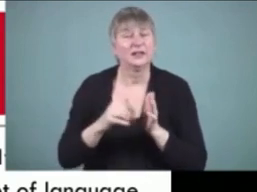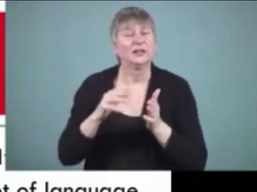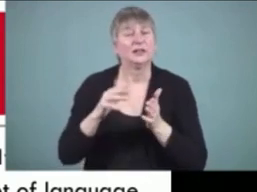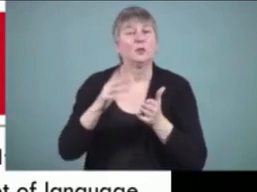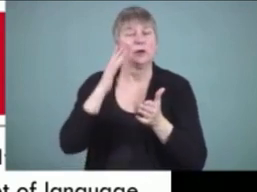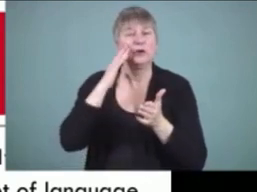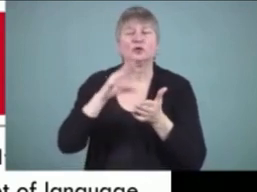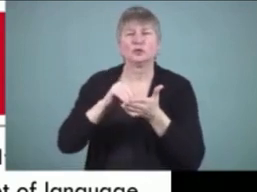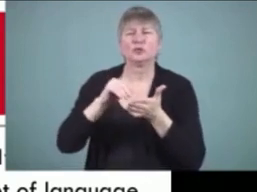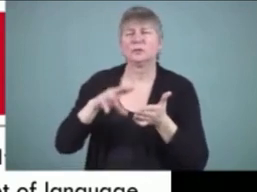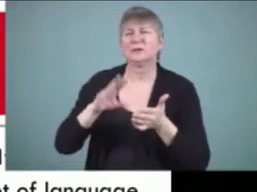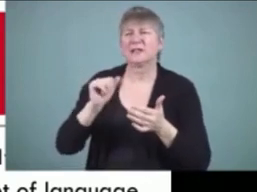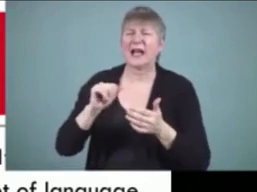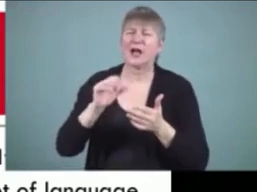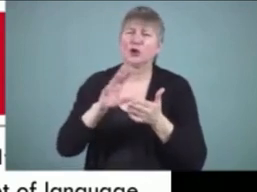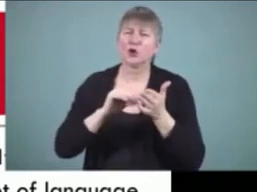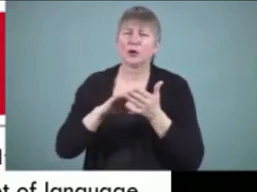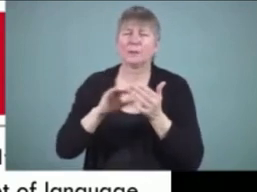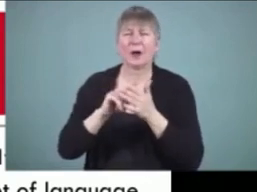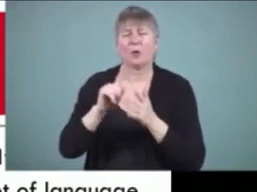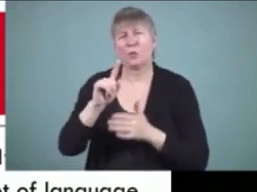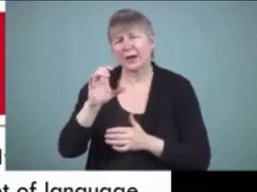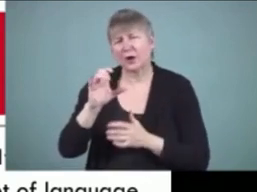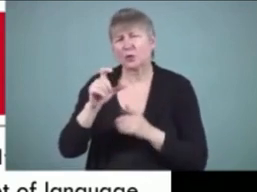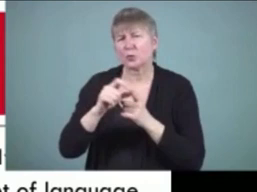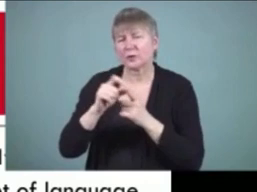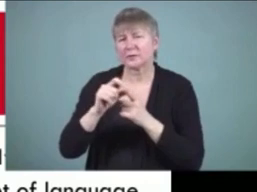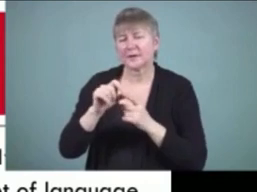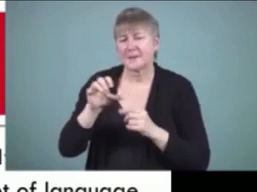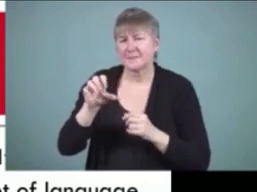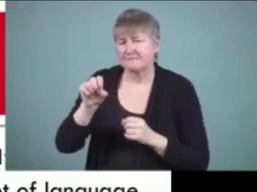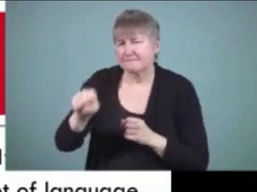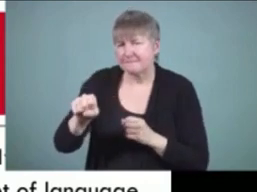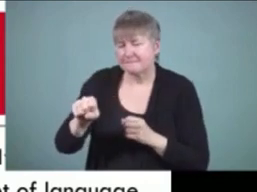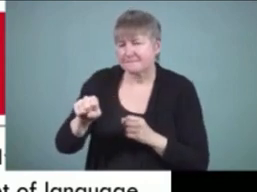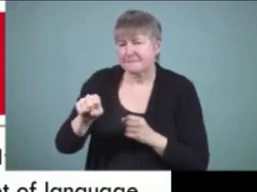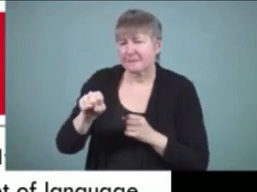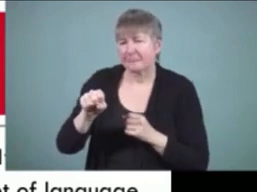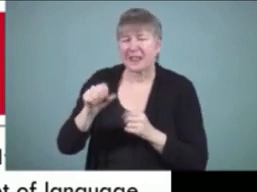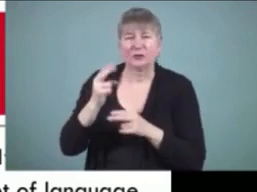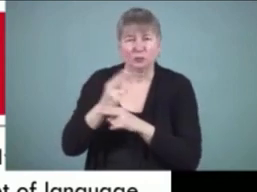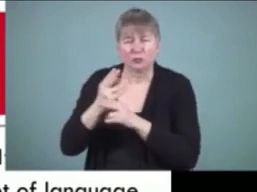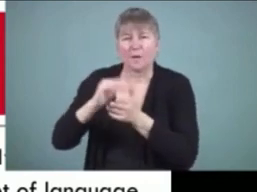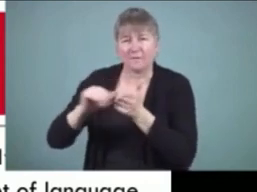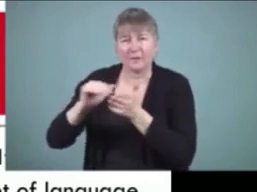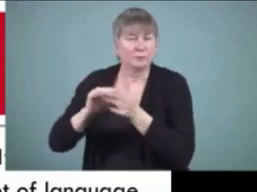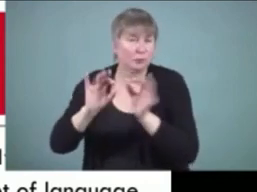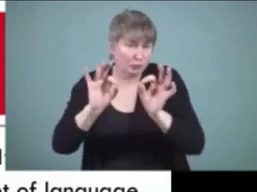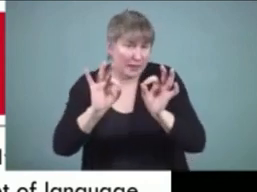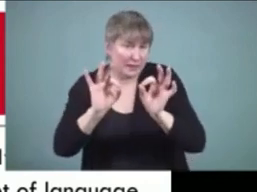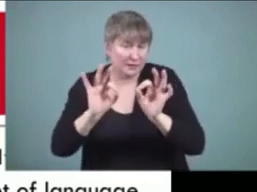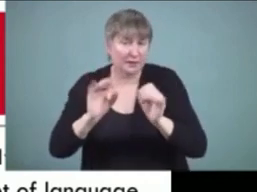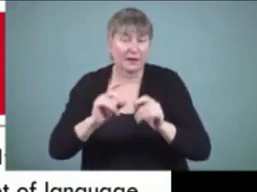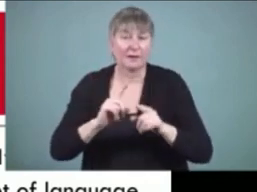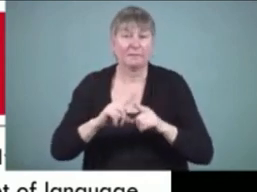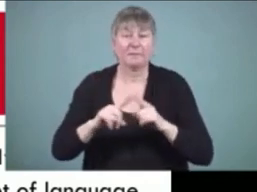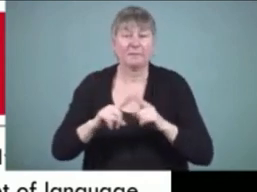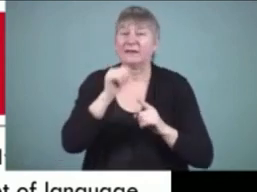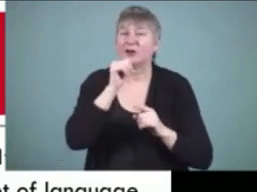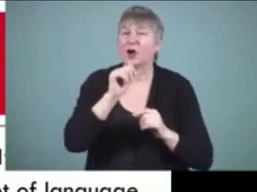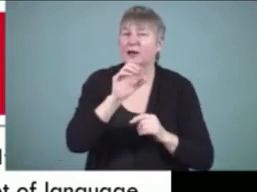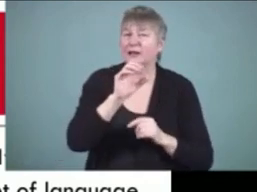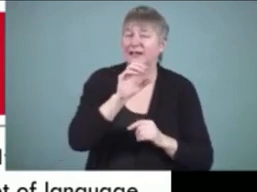about a hundred or so cite words and use them over and over again and that's great but unless they learn how to decode and